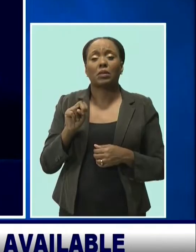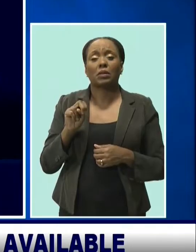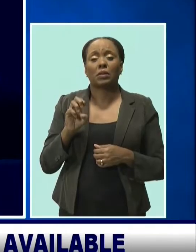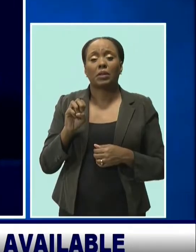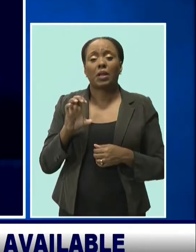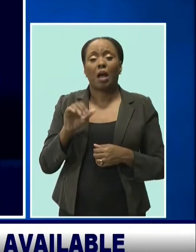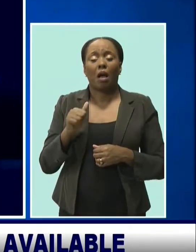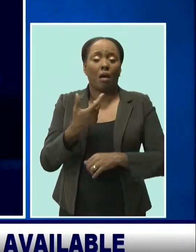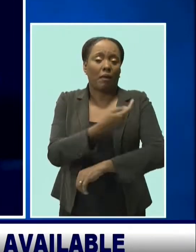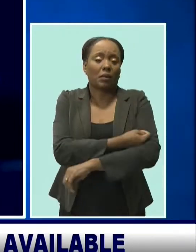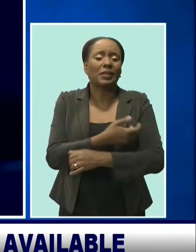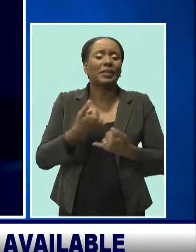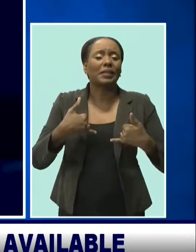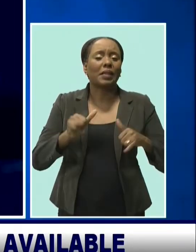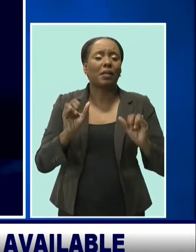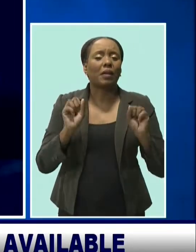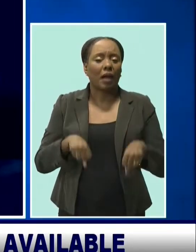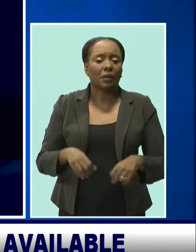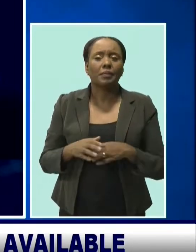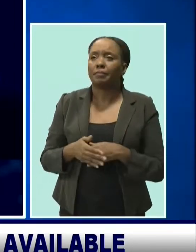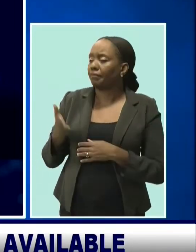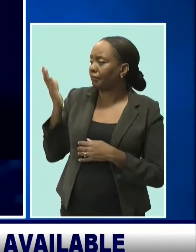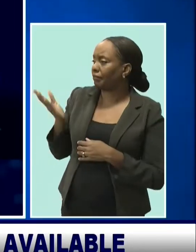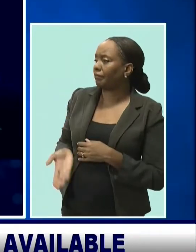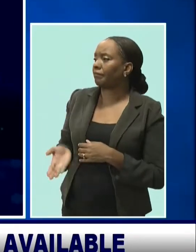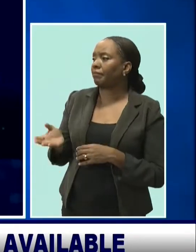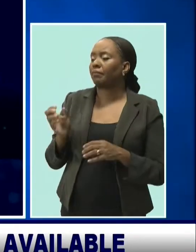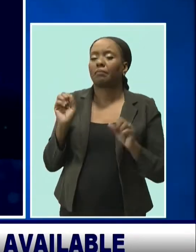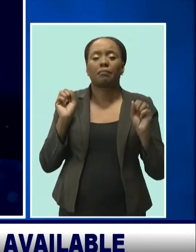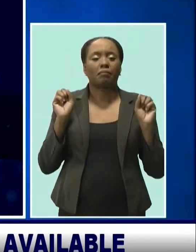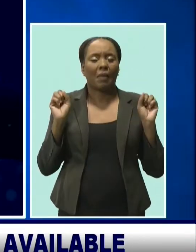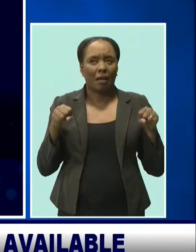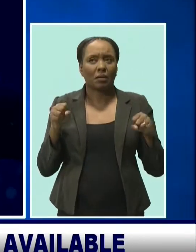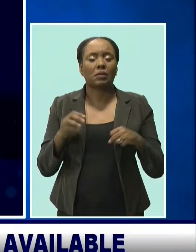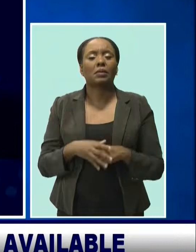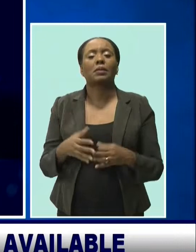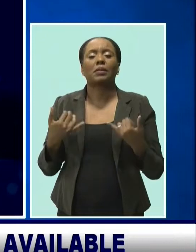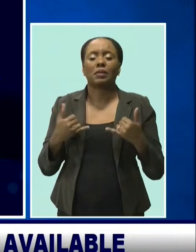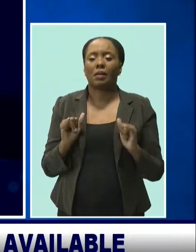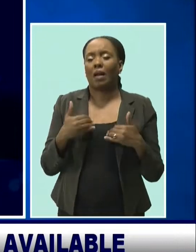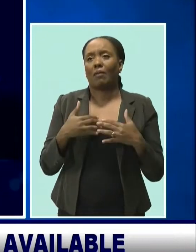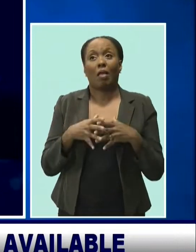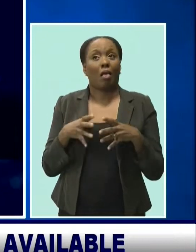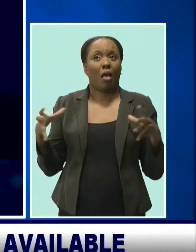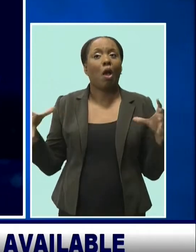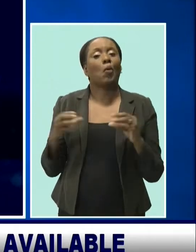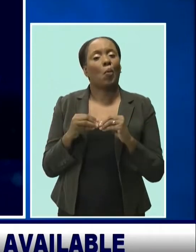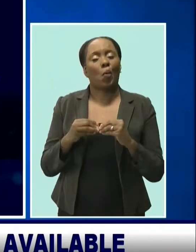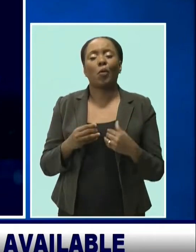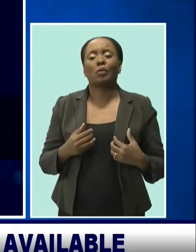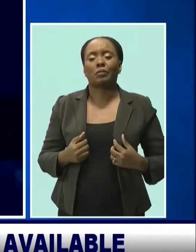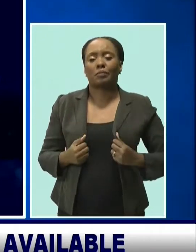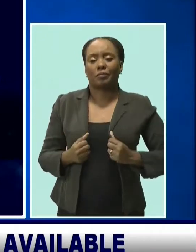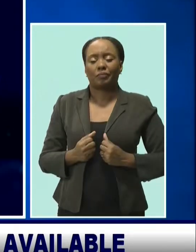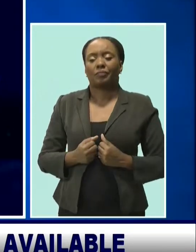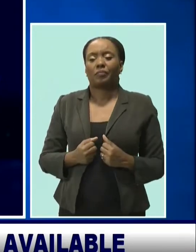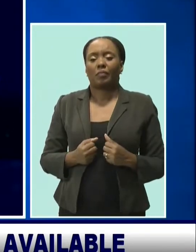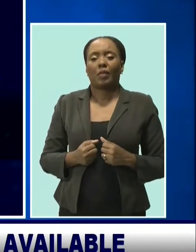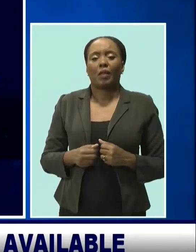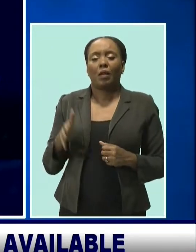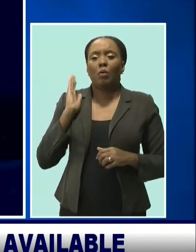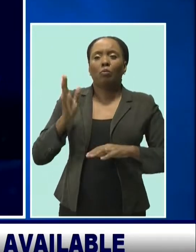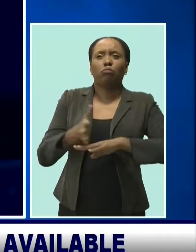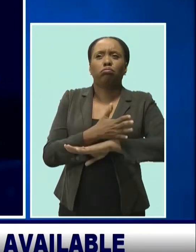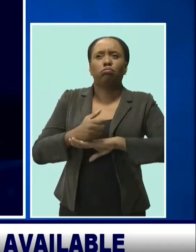let people know that, yes, we have plenty more AstraZeneca that is not expiring until the end of December.